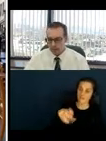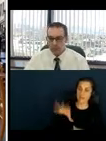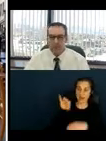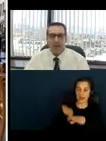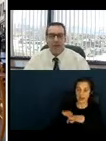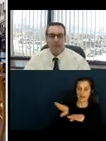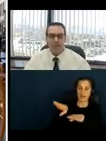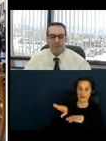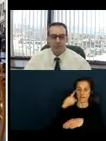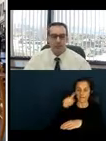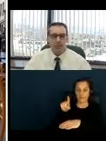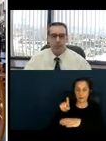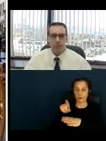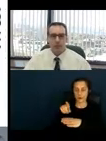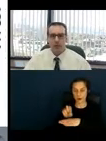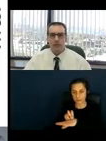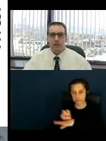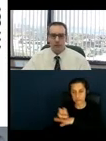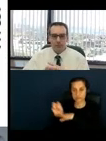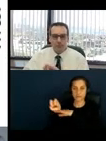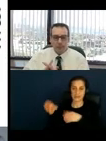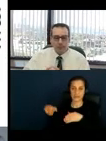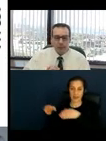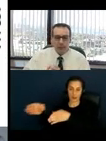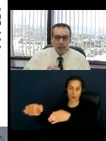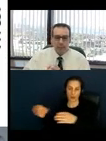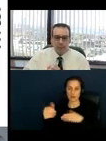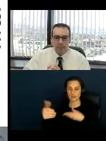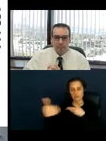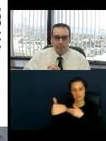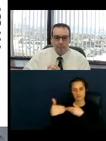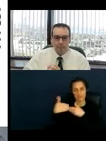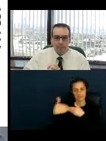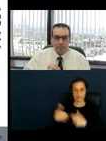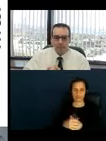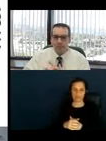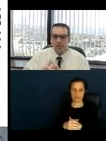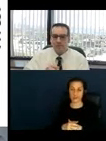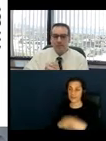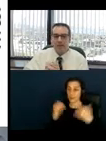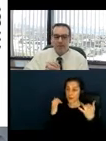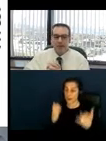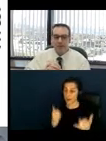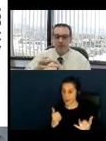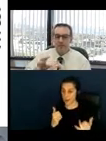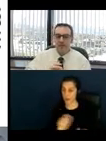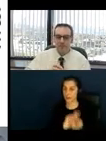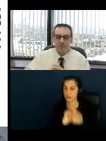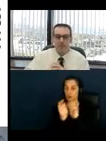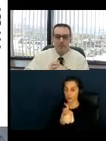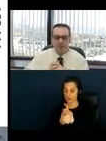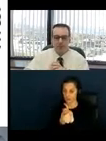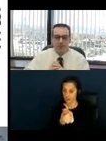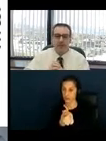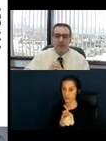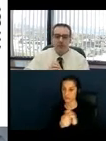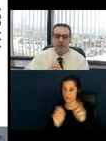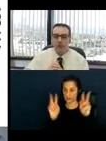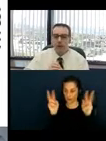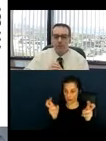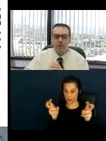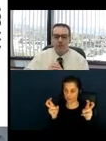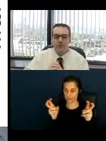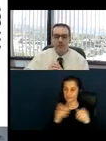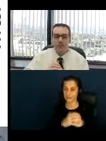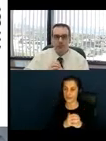So with that, I'm going to now move on to, we're going to spend our remaining time here to discuss some specific technical